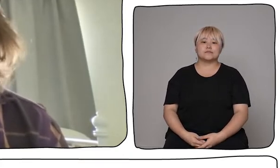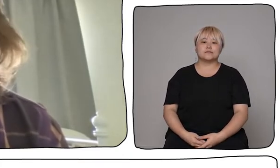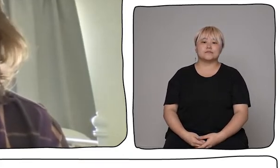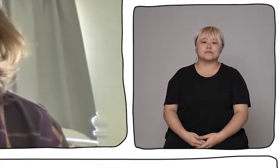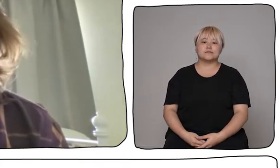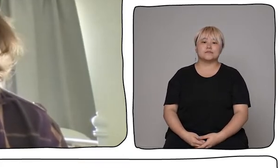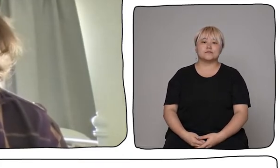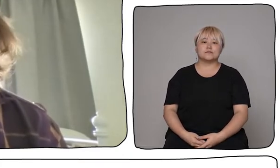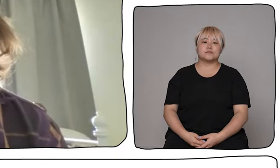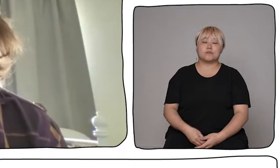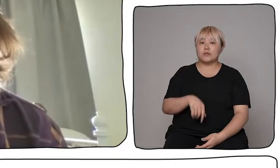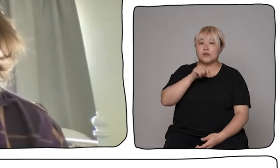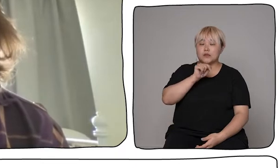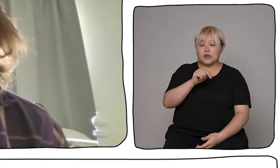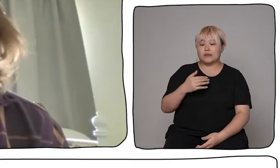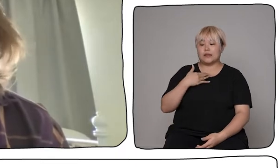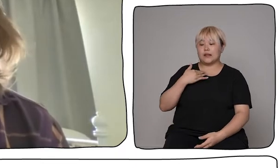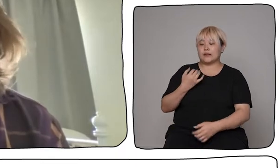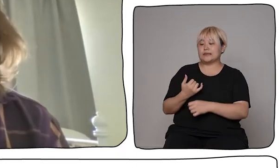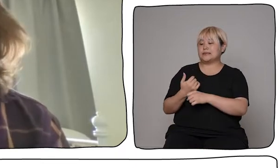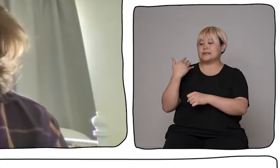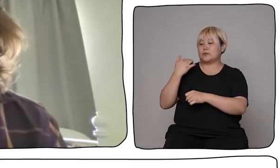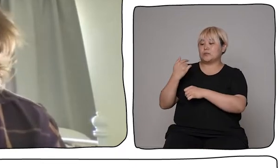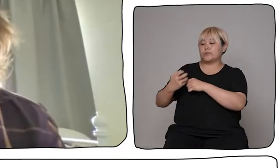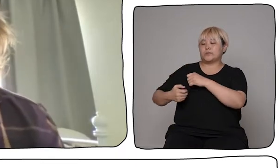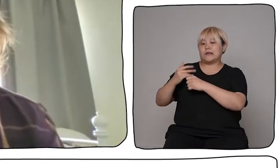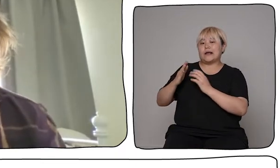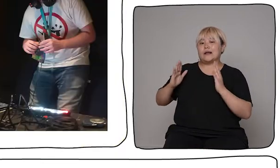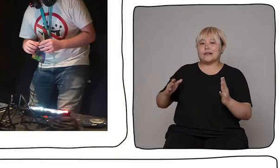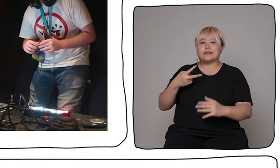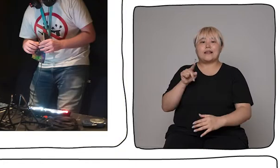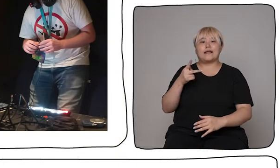technology and through digital access.